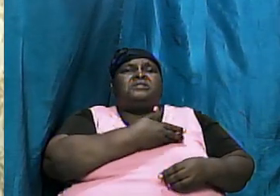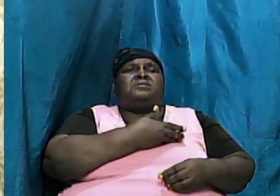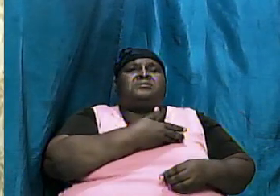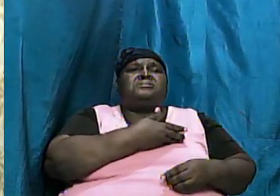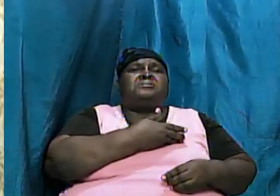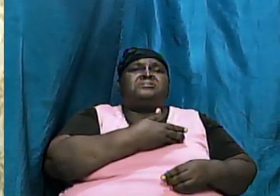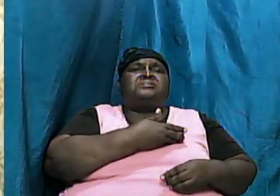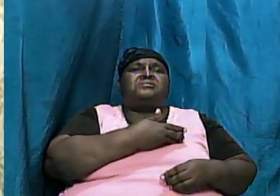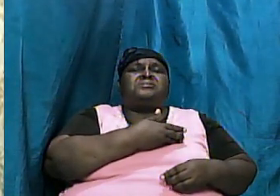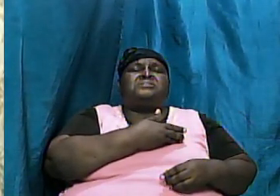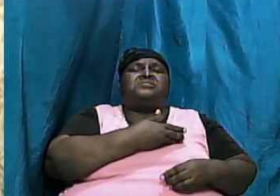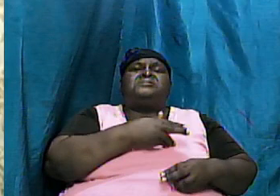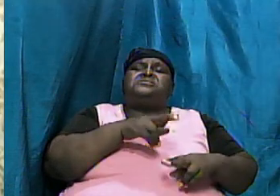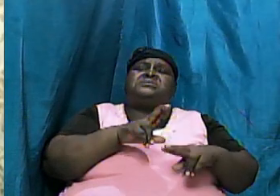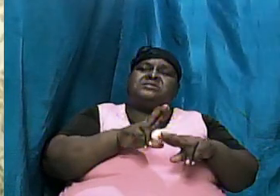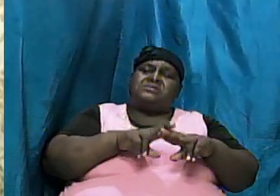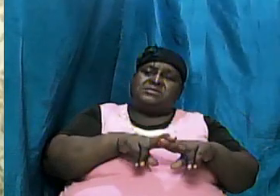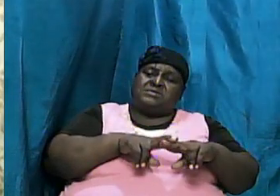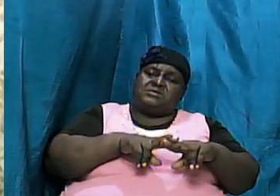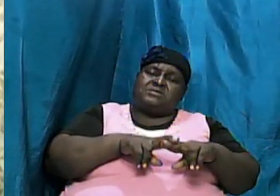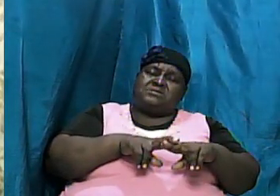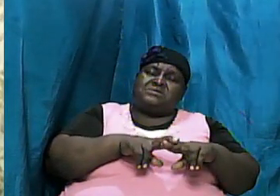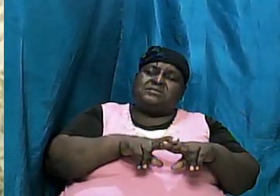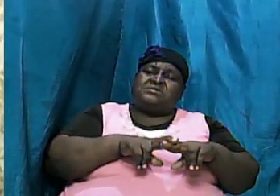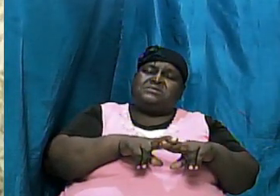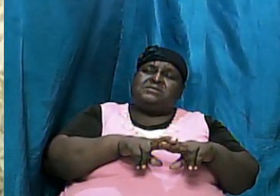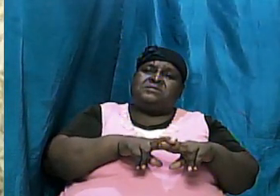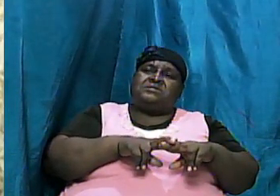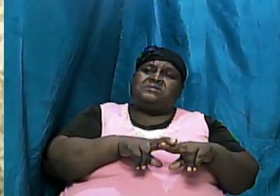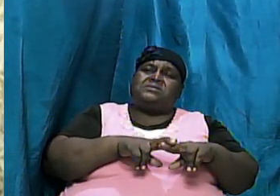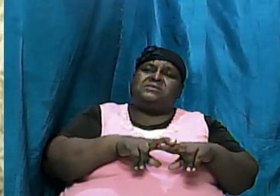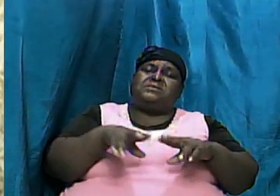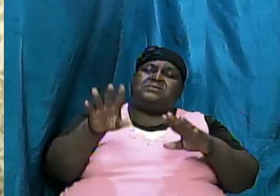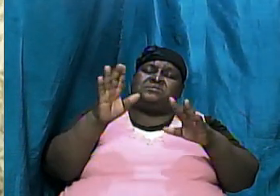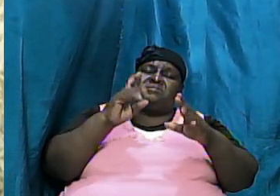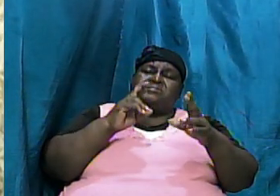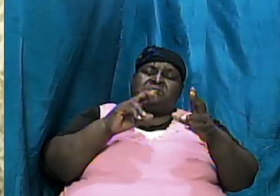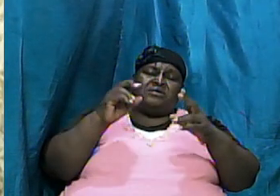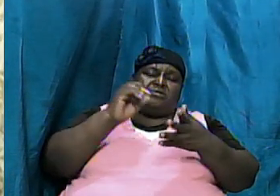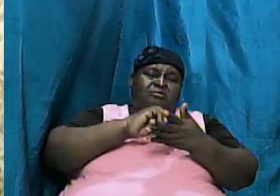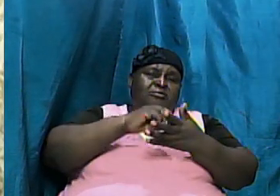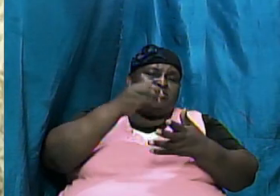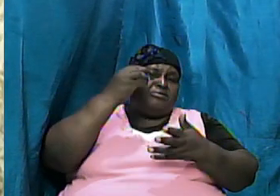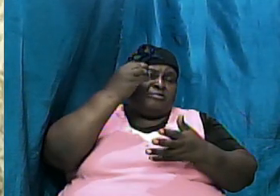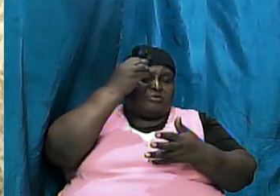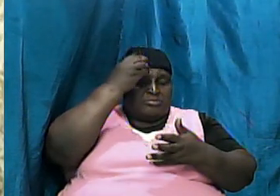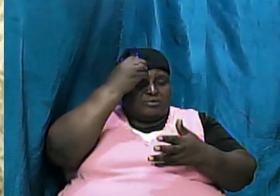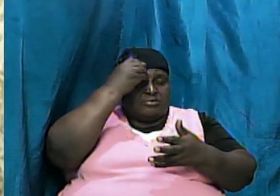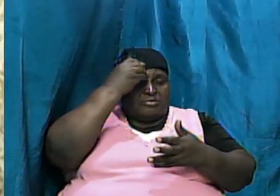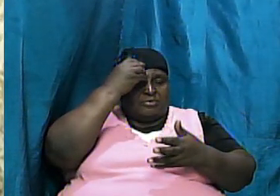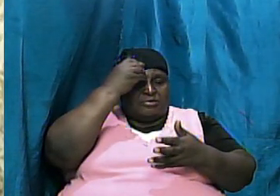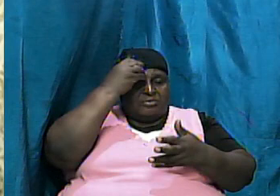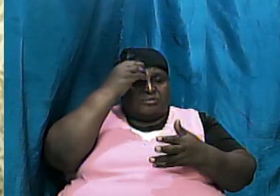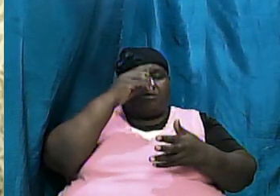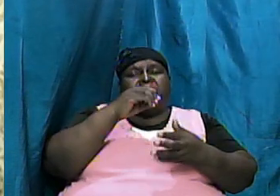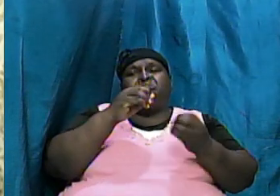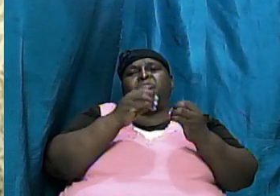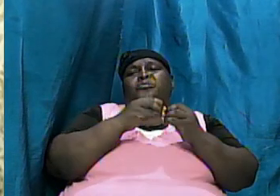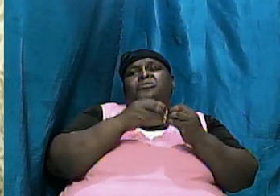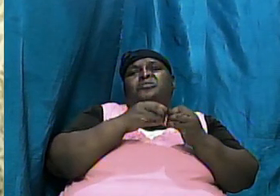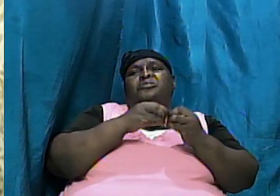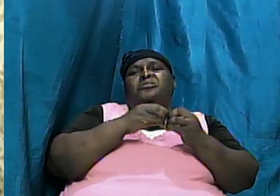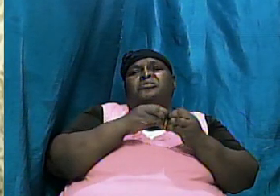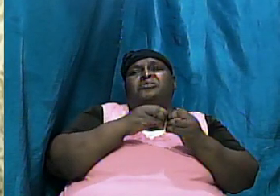in so that we can be well attuned to where we are going to be going